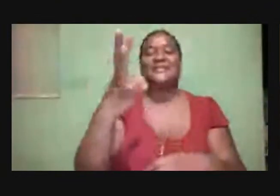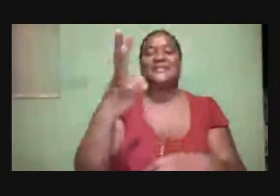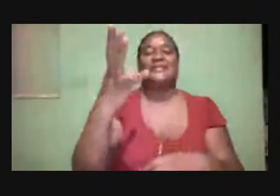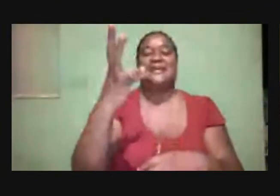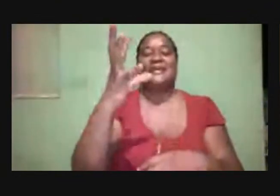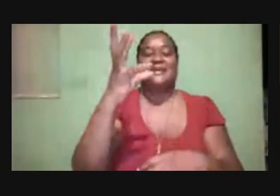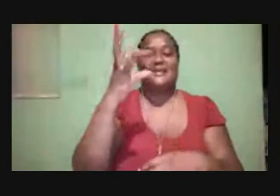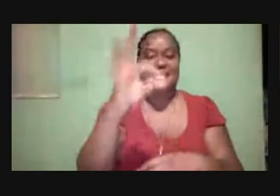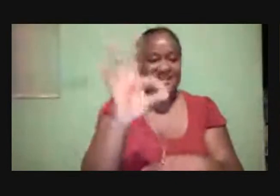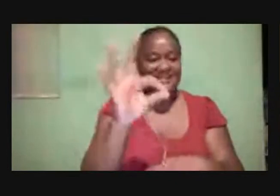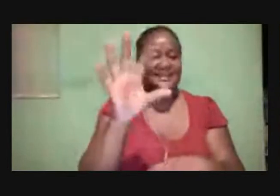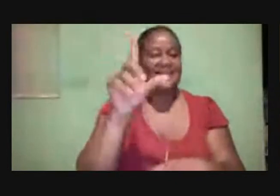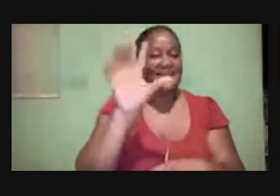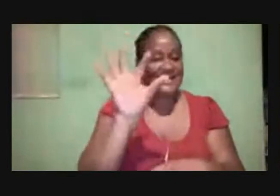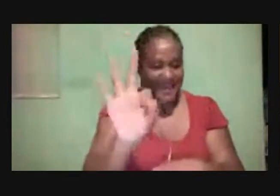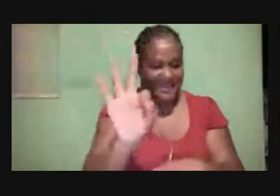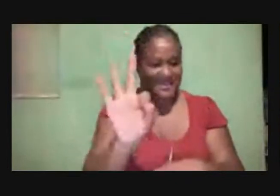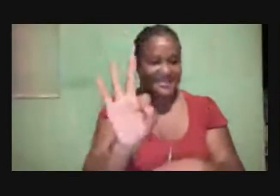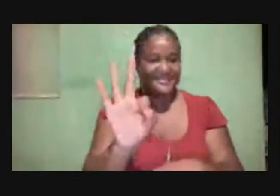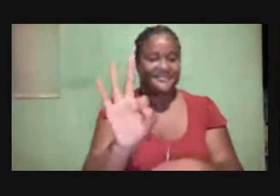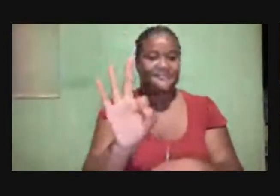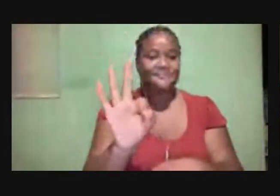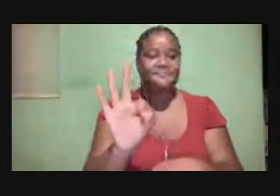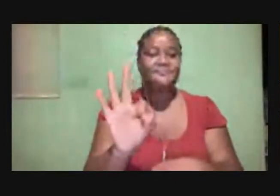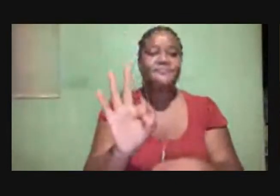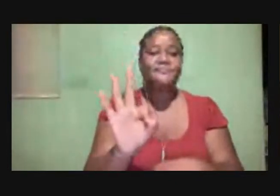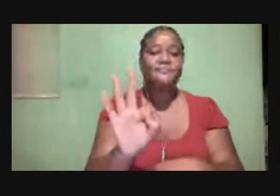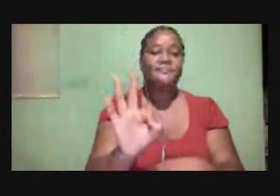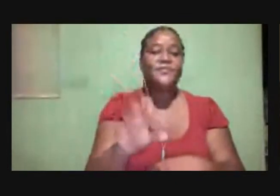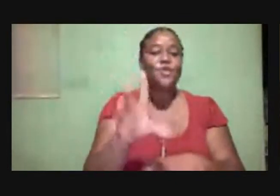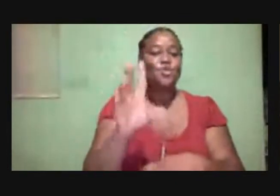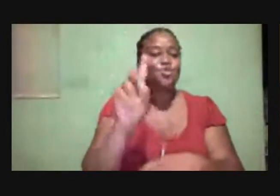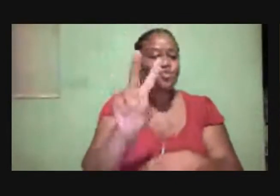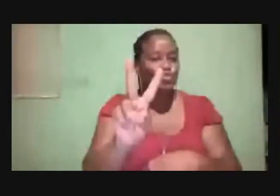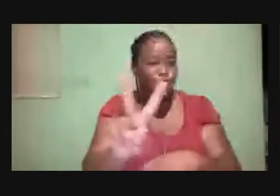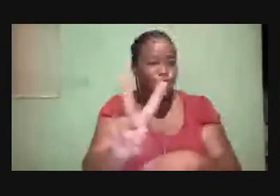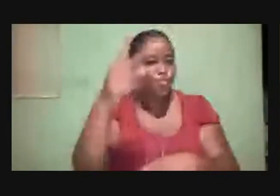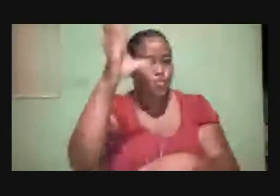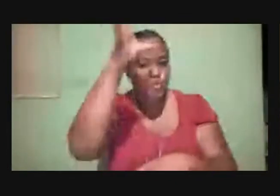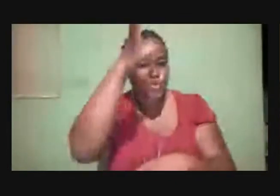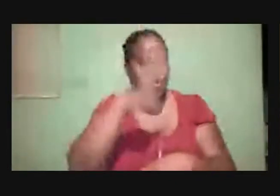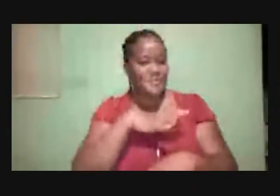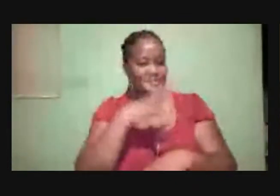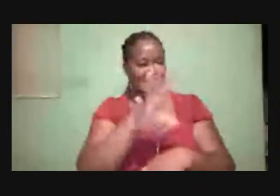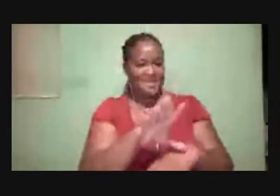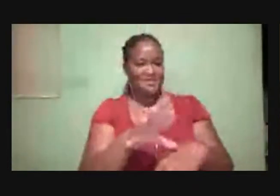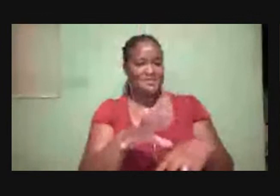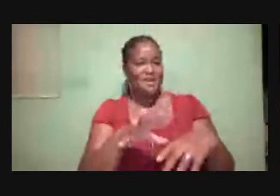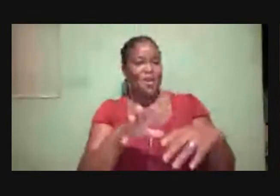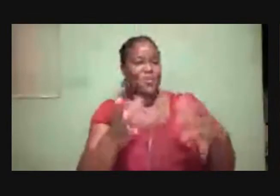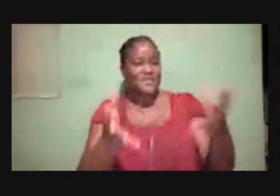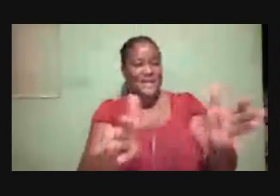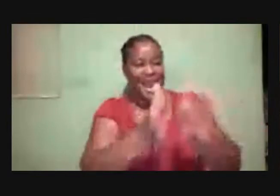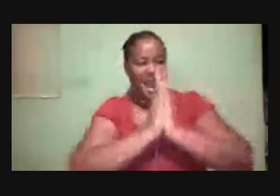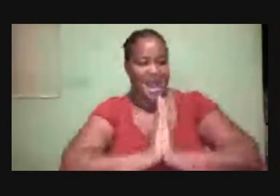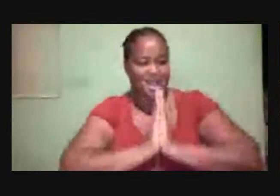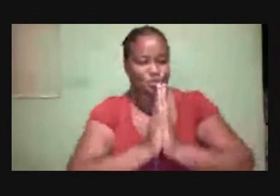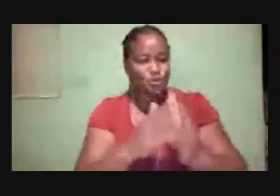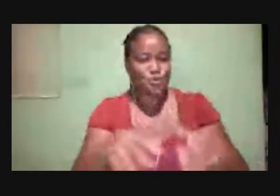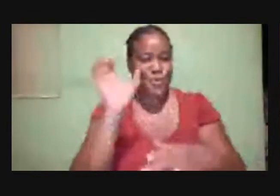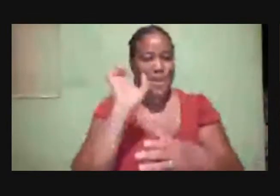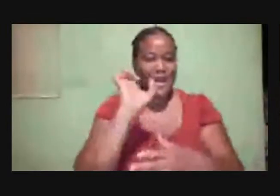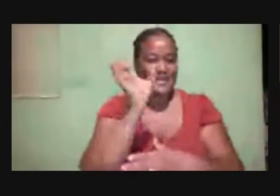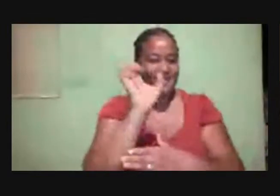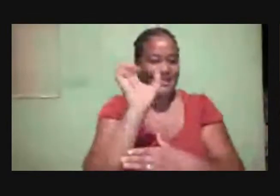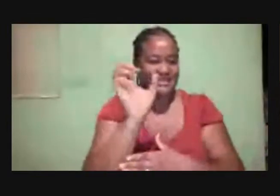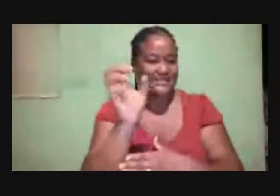you get the chance. Two of us, two young men were invited to conduct an evangelistic series in